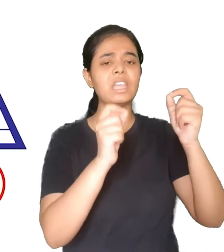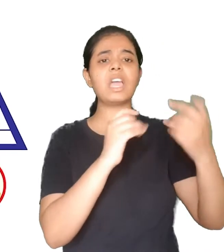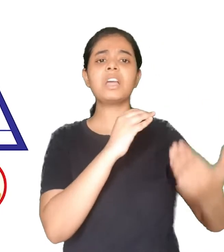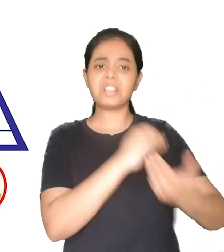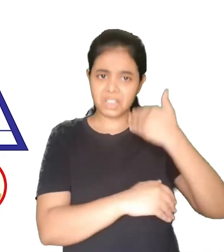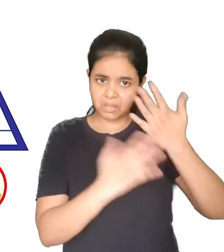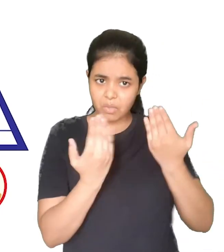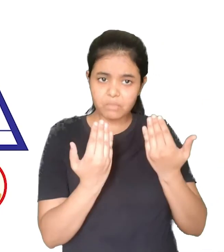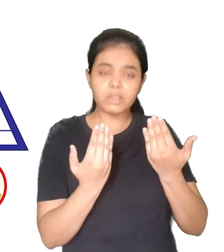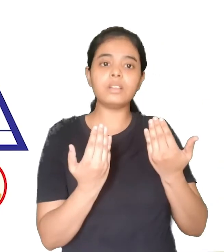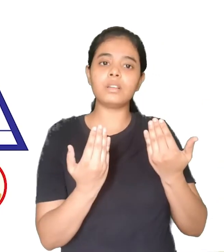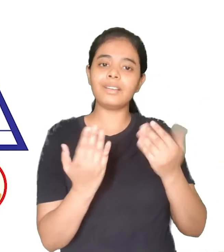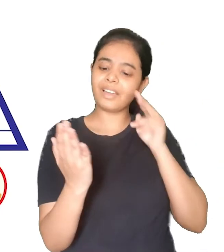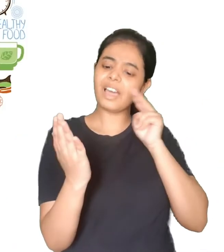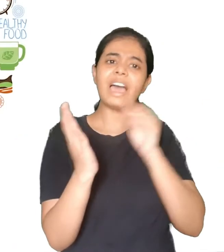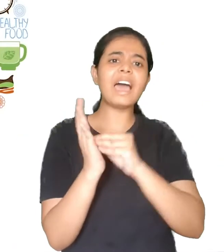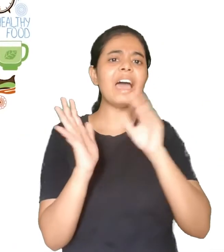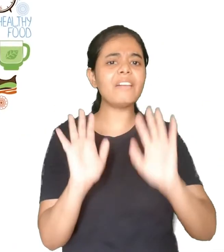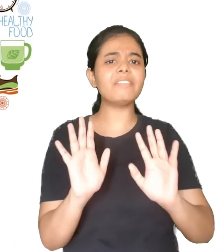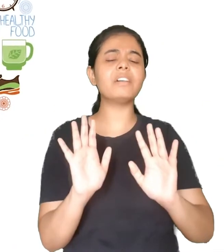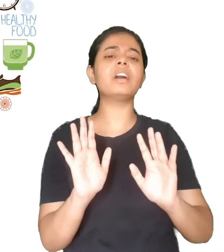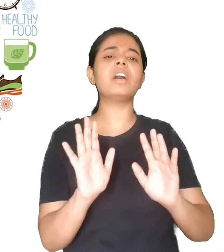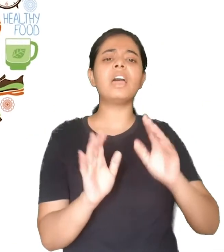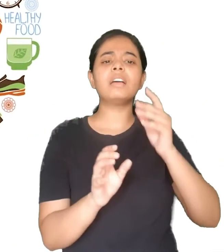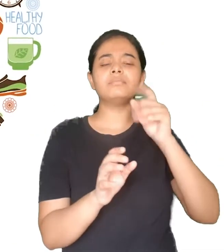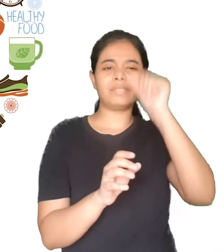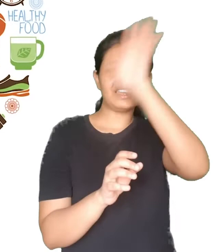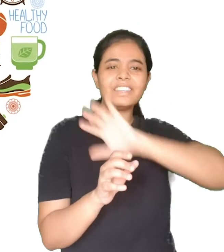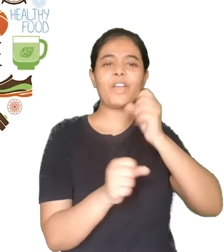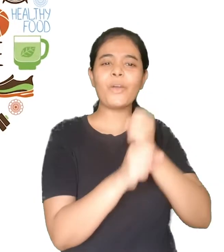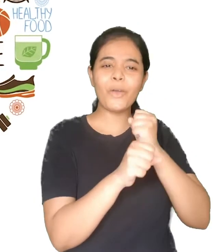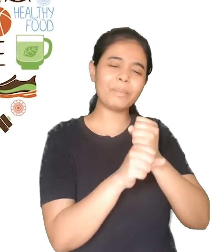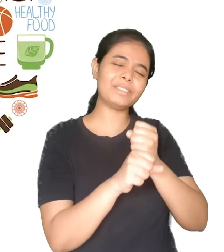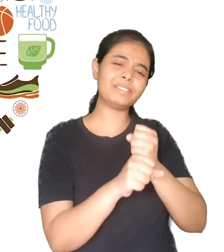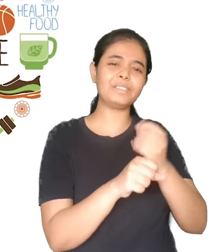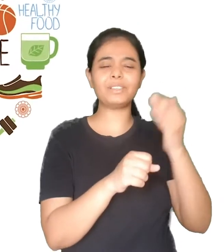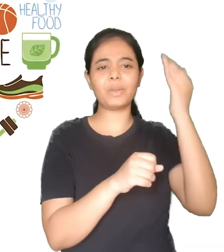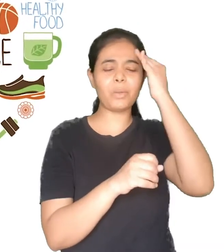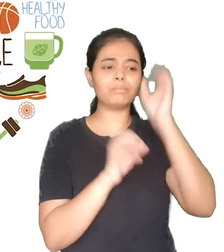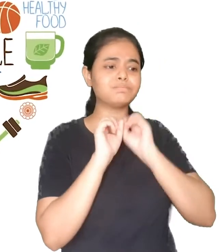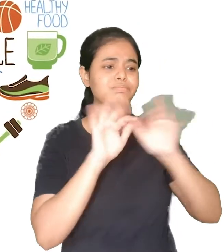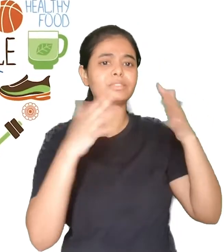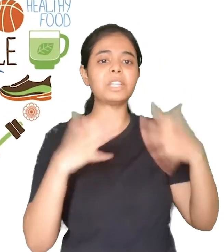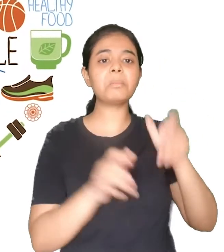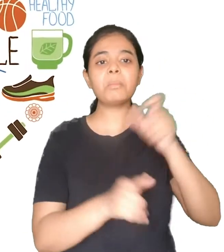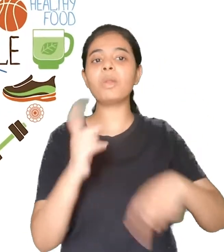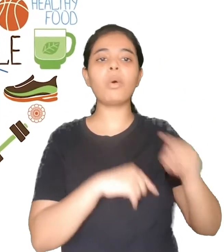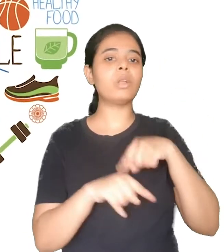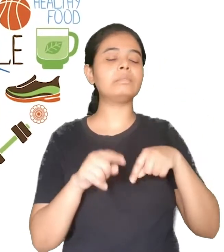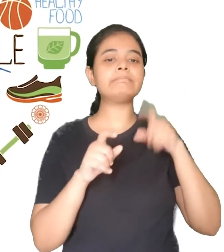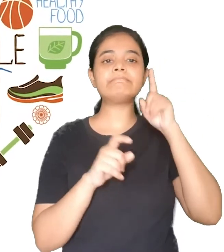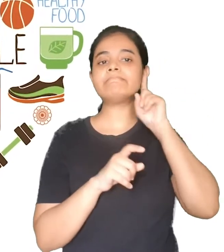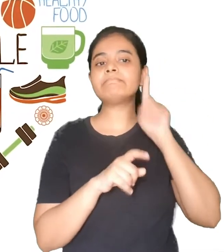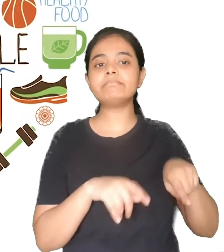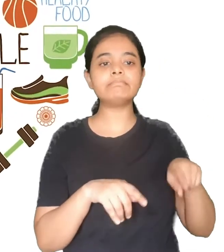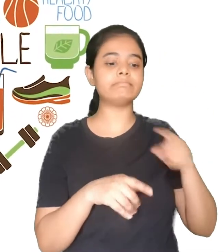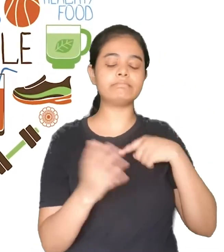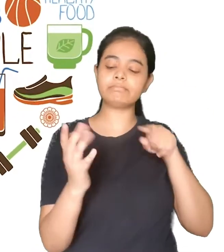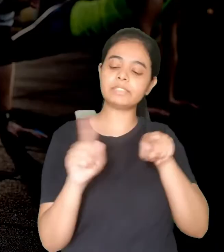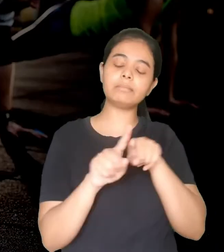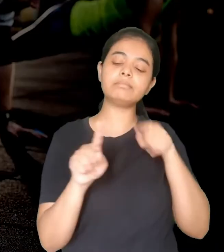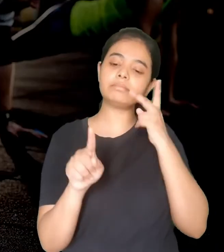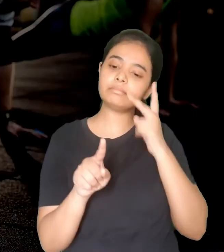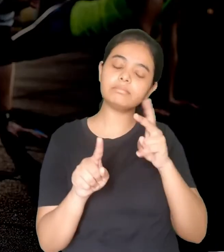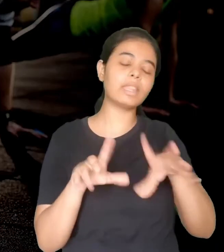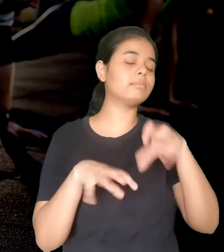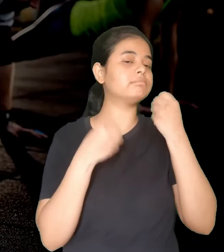no to tobacco. With this, come to an end of a very interesting module on lifestyle modifications for good health.